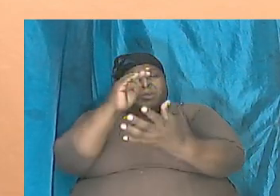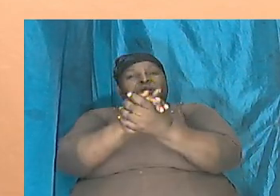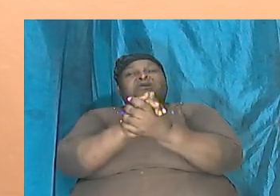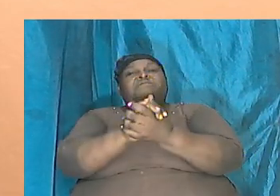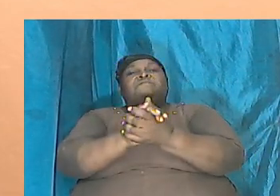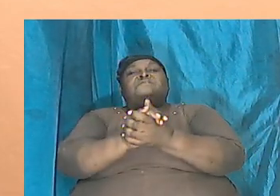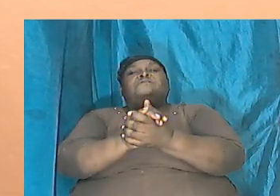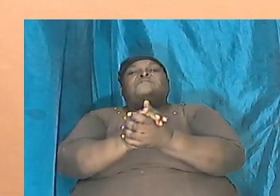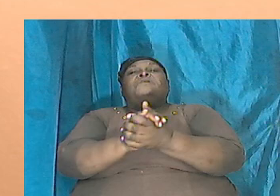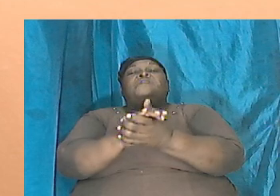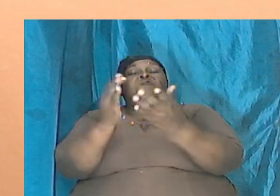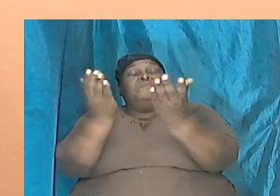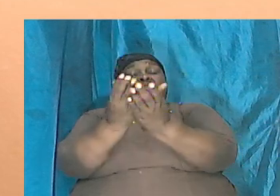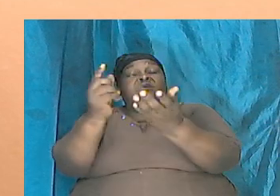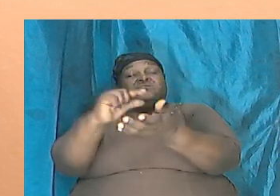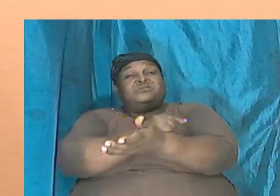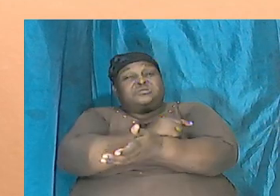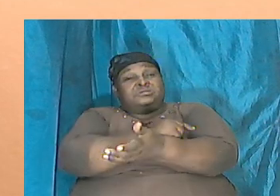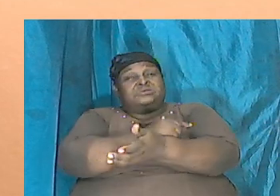want us to look at